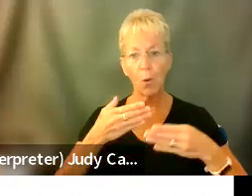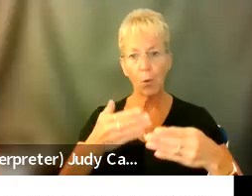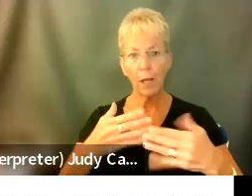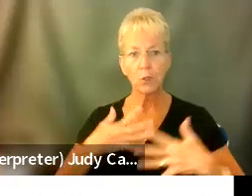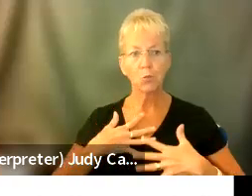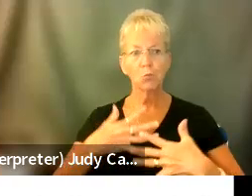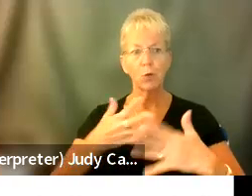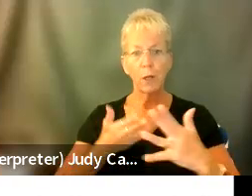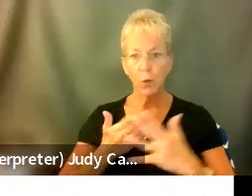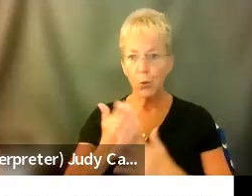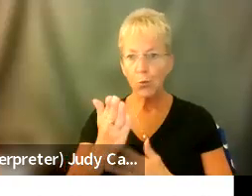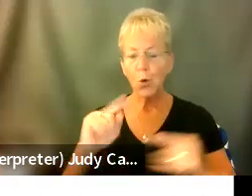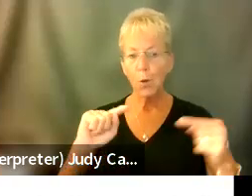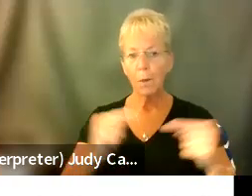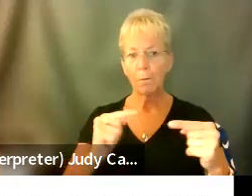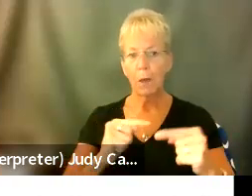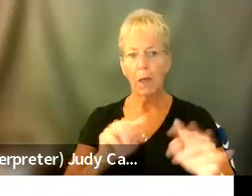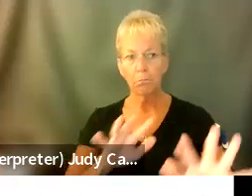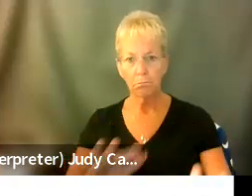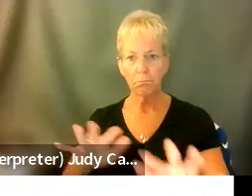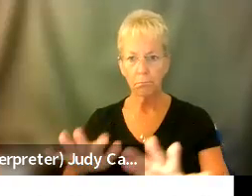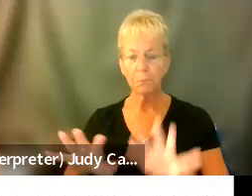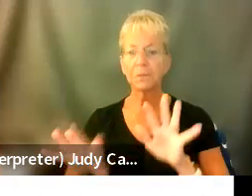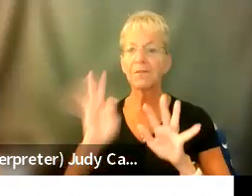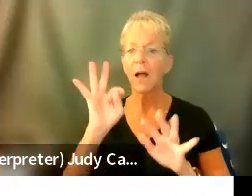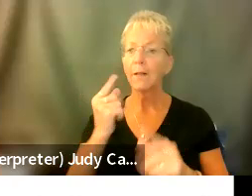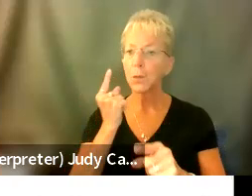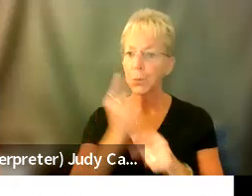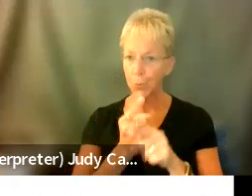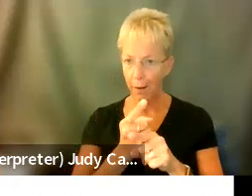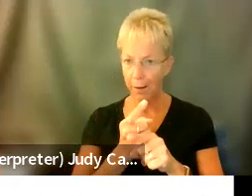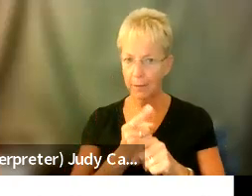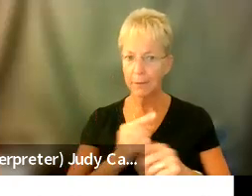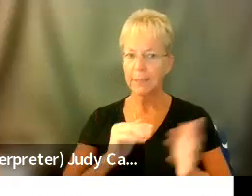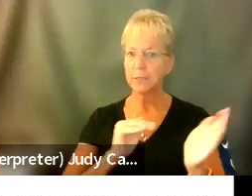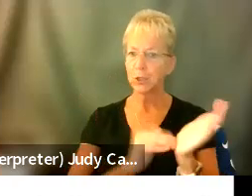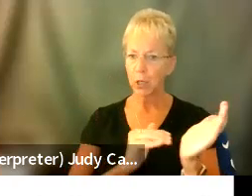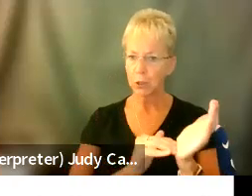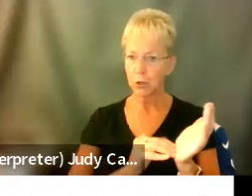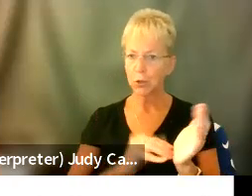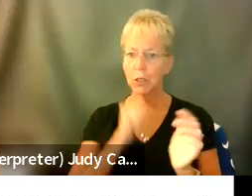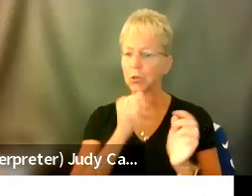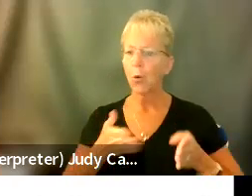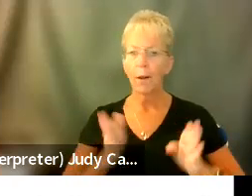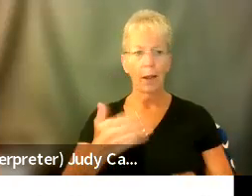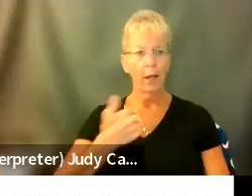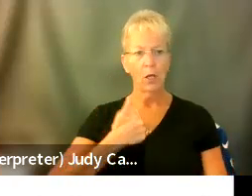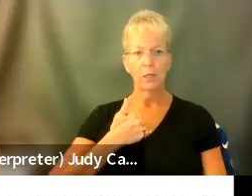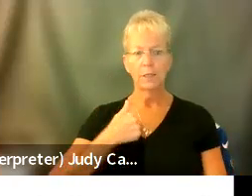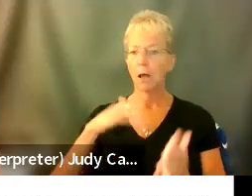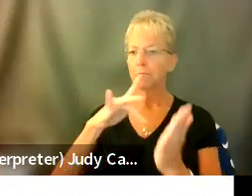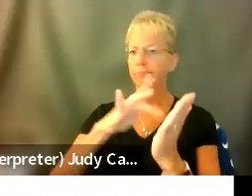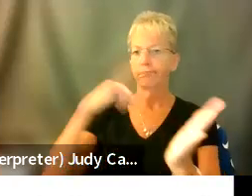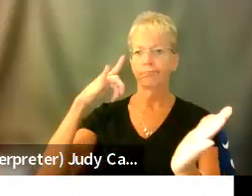pain. Um, because we don't want to allow ourselves to be taken advantage